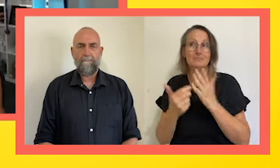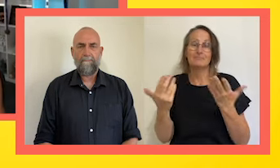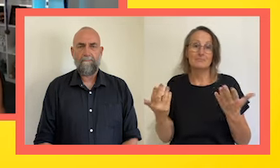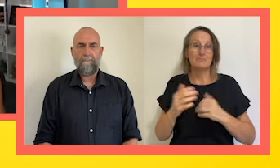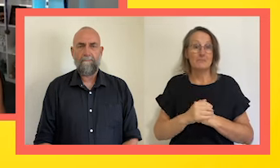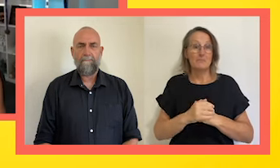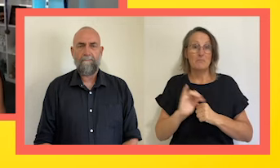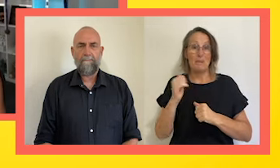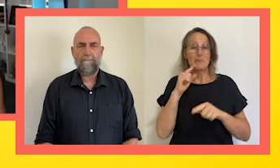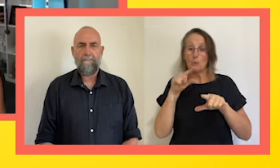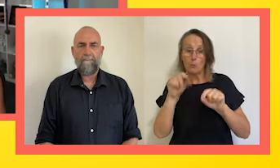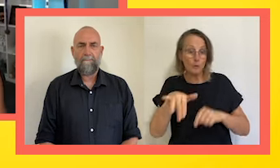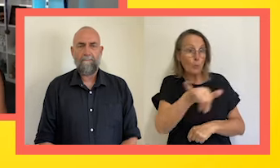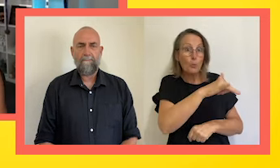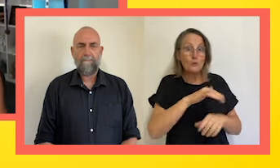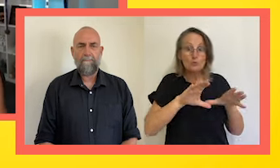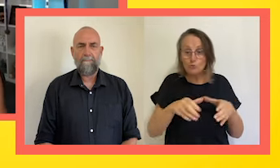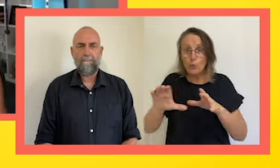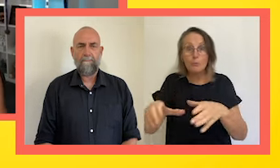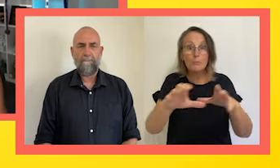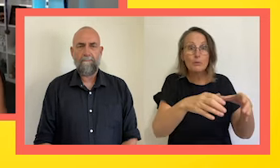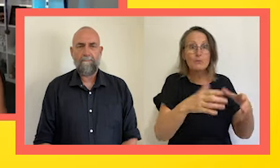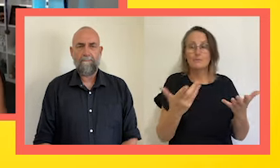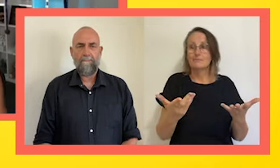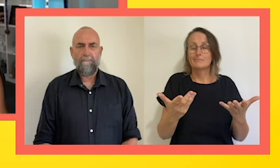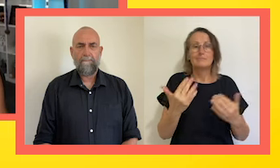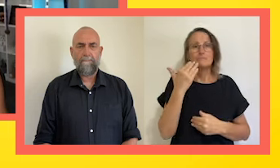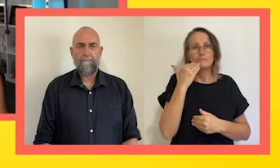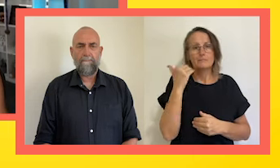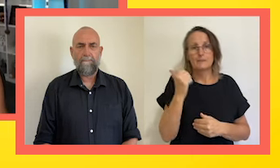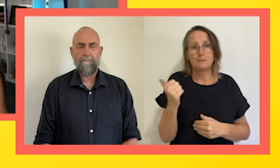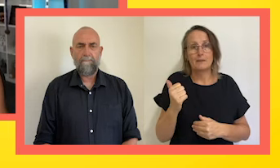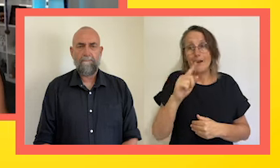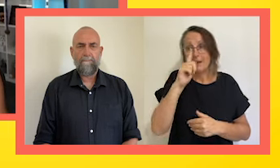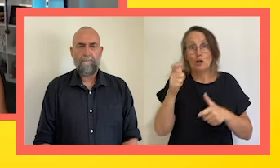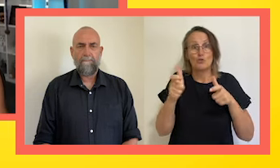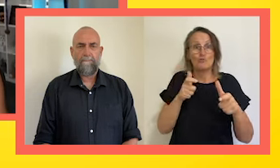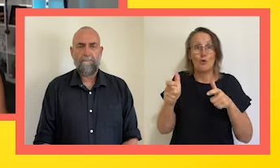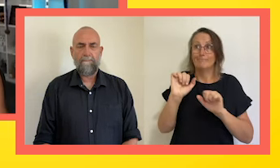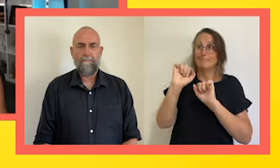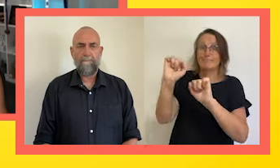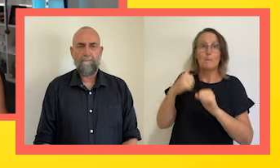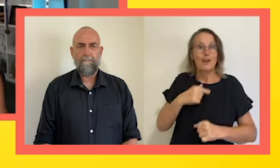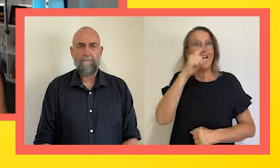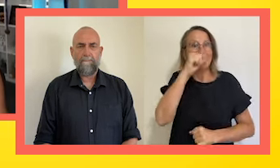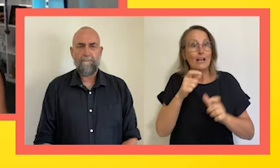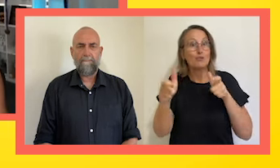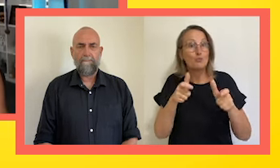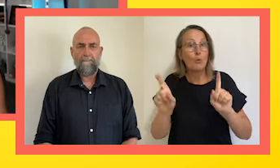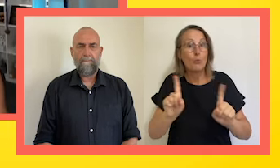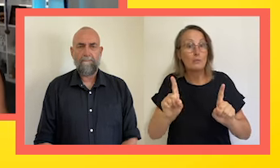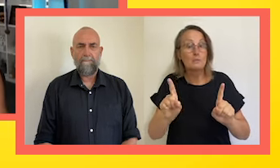category, it may impact your world rankings or whatever else, but ultimately the things that you can control are